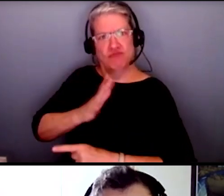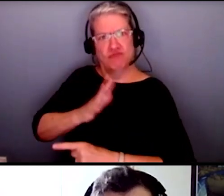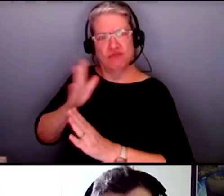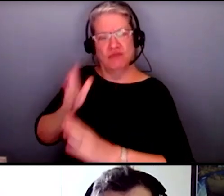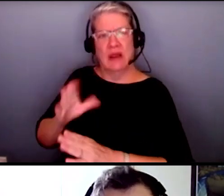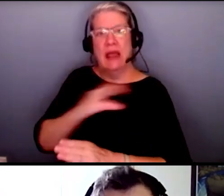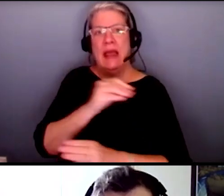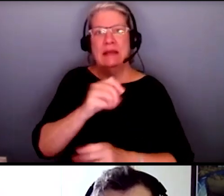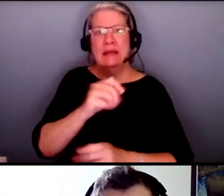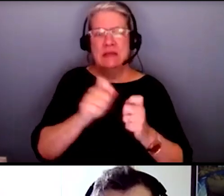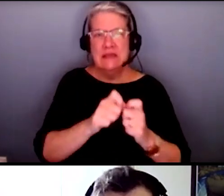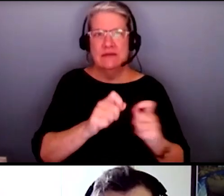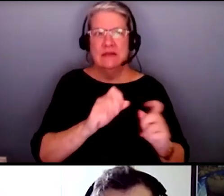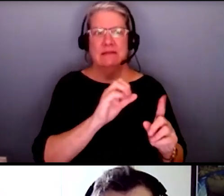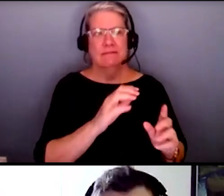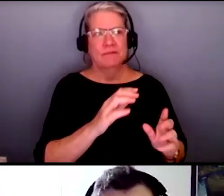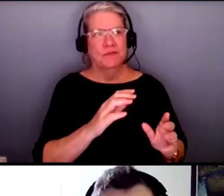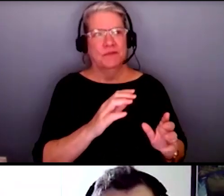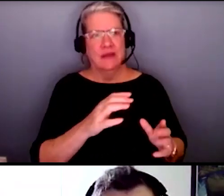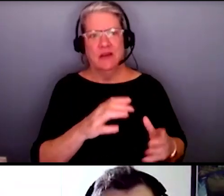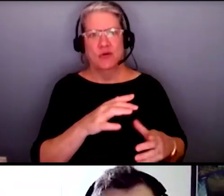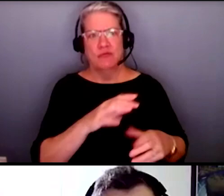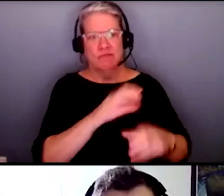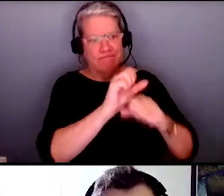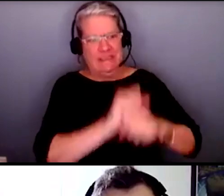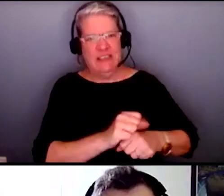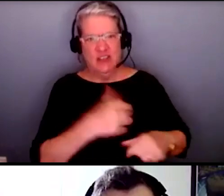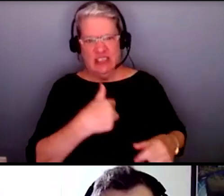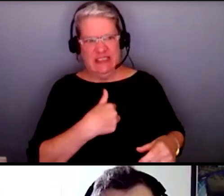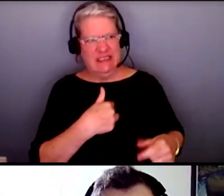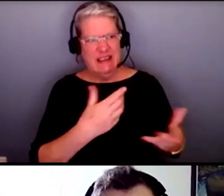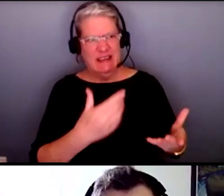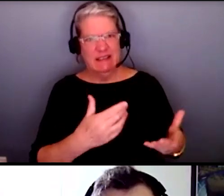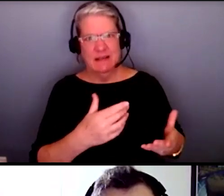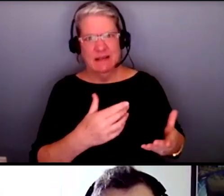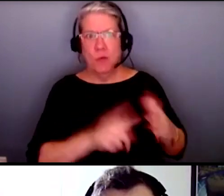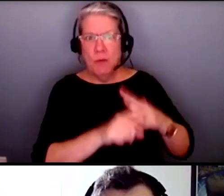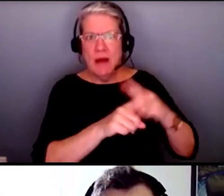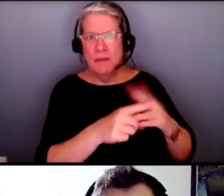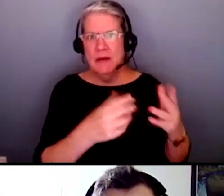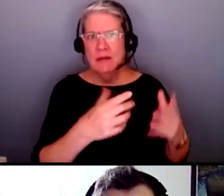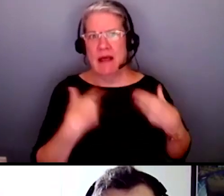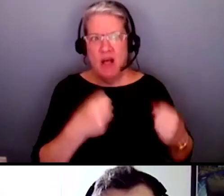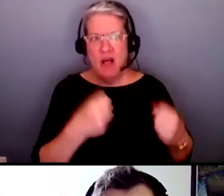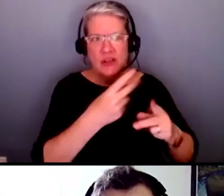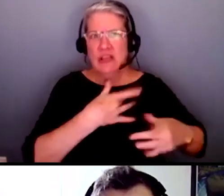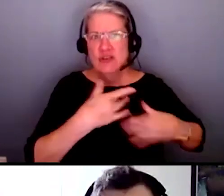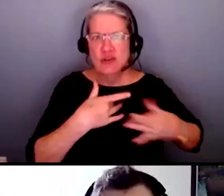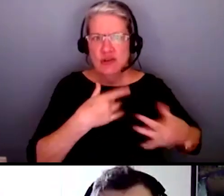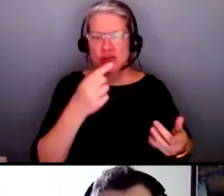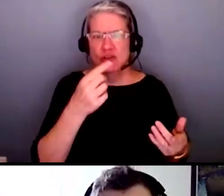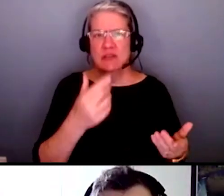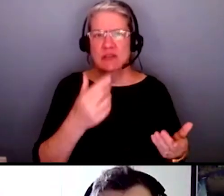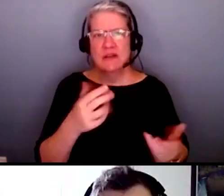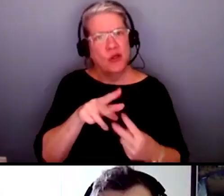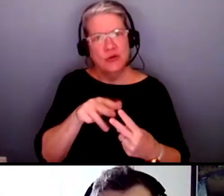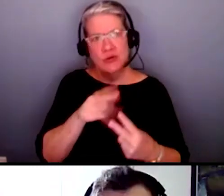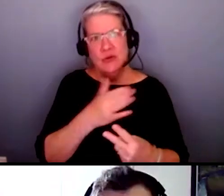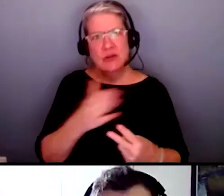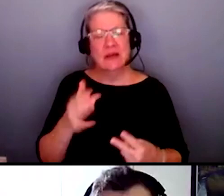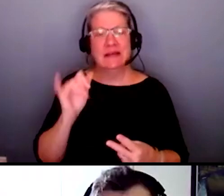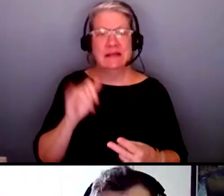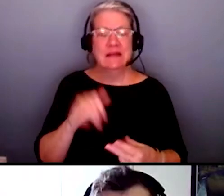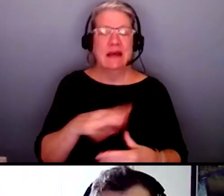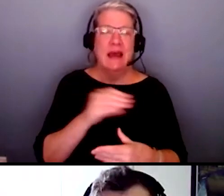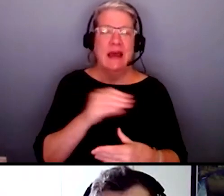people with disabilities can regularly have so I'm hoping that we can find a way to start touching on that as well I would say those are